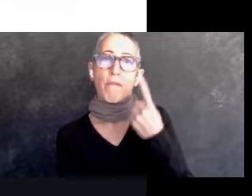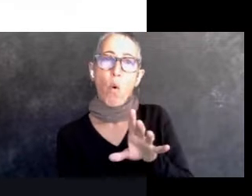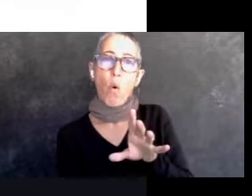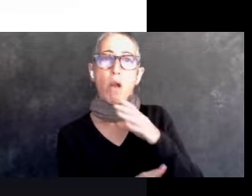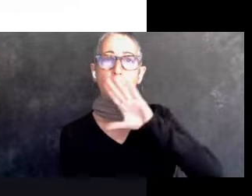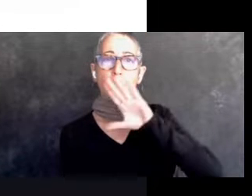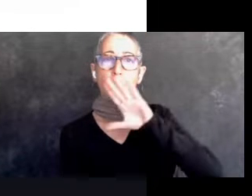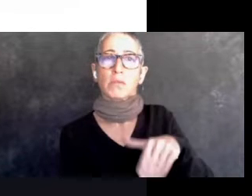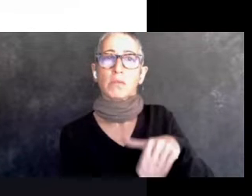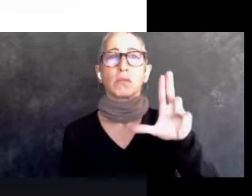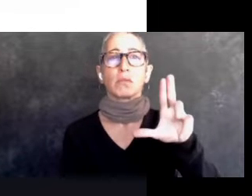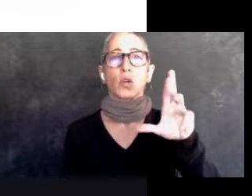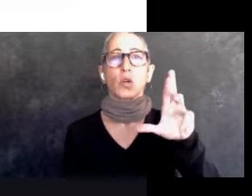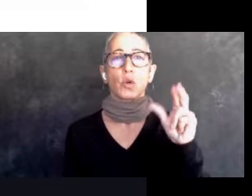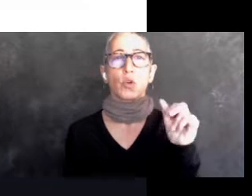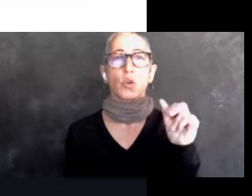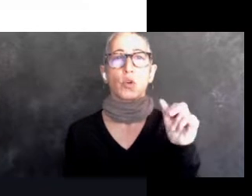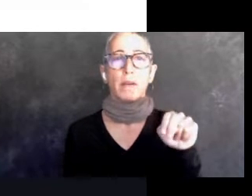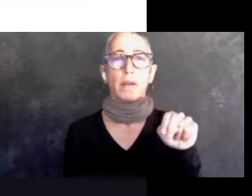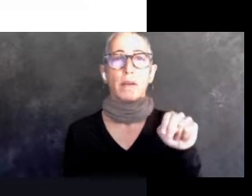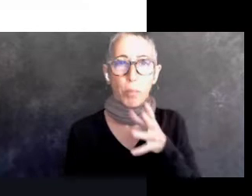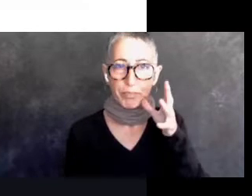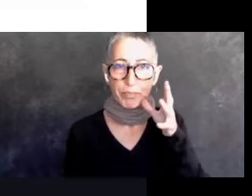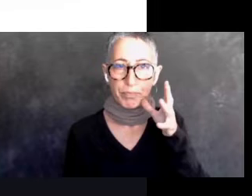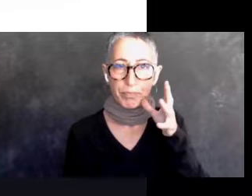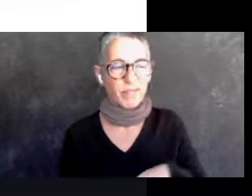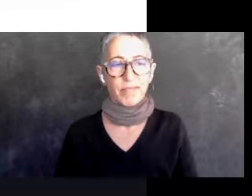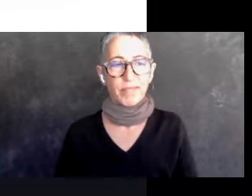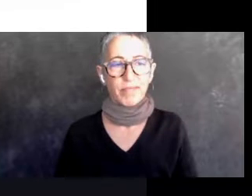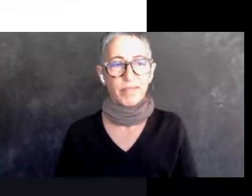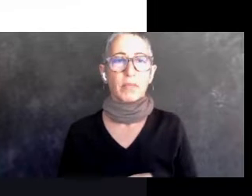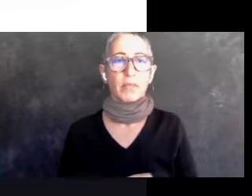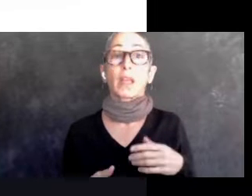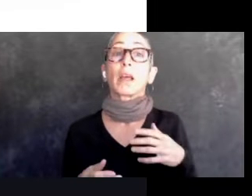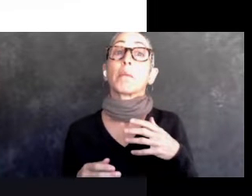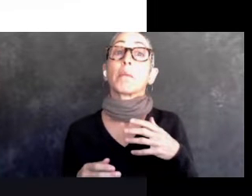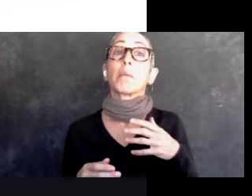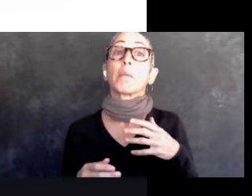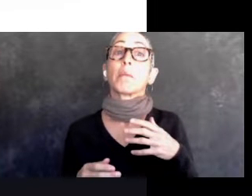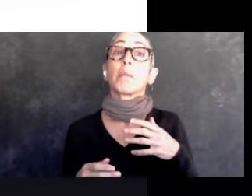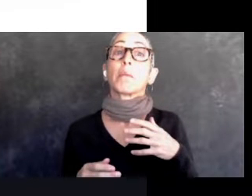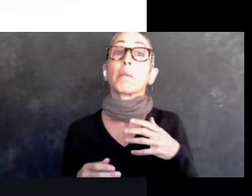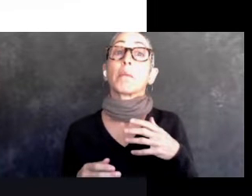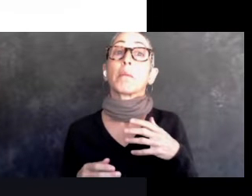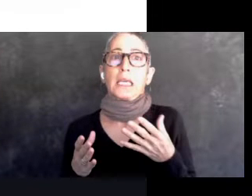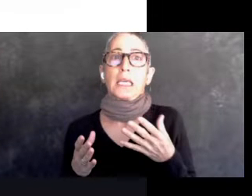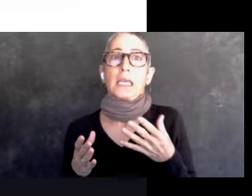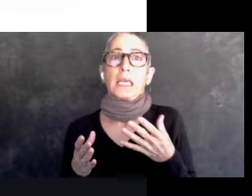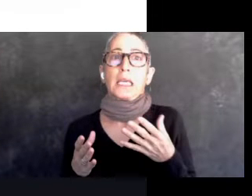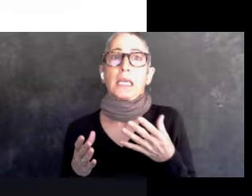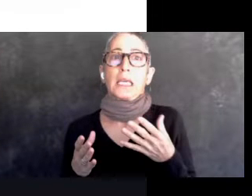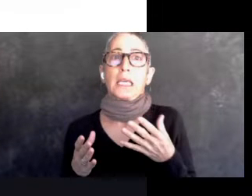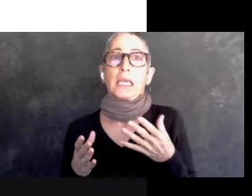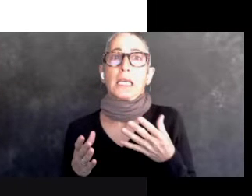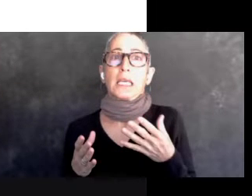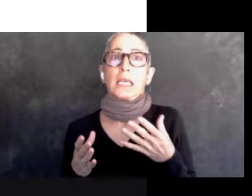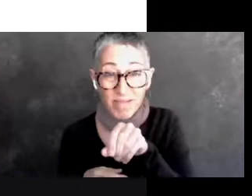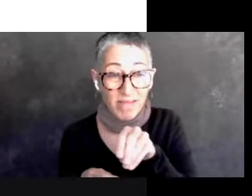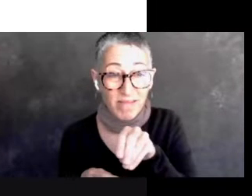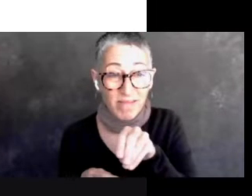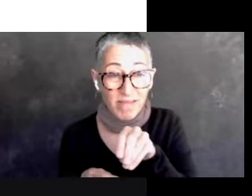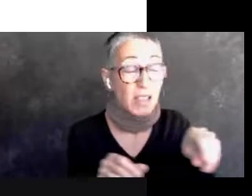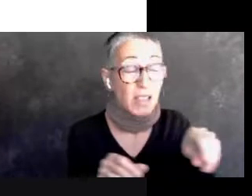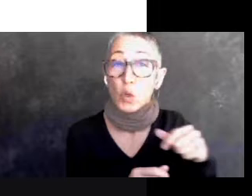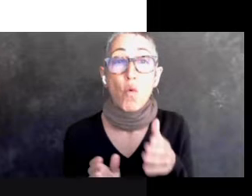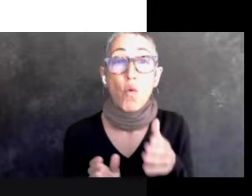Um, and then bunches and bunches of seeds, starts, seeds. It was beautiful. It was a great start for